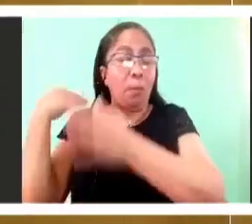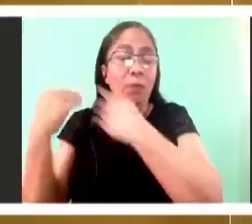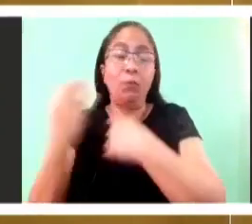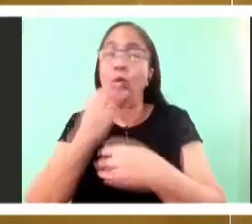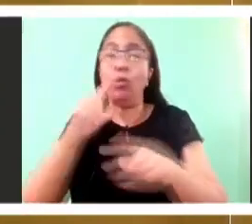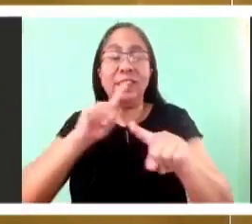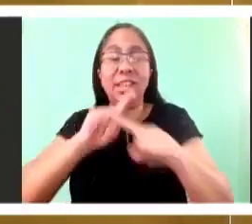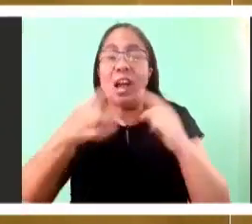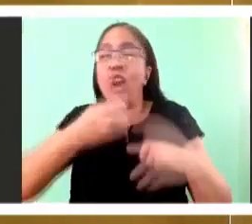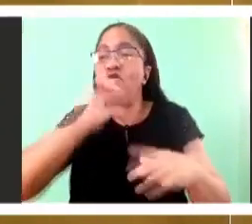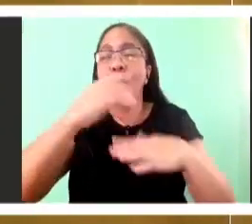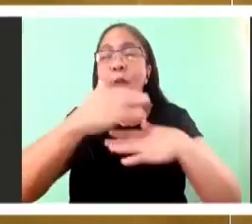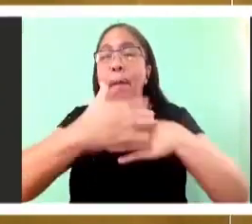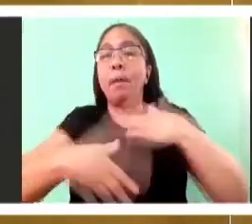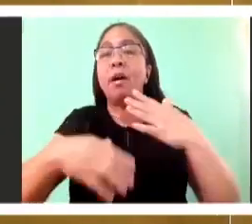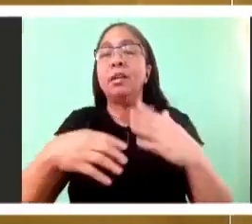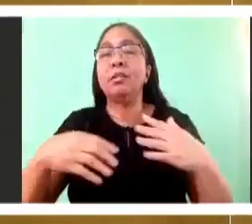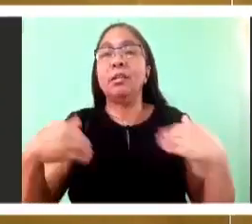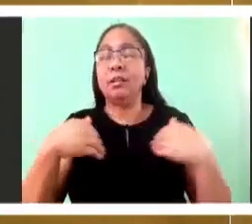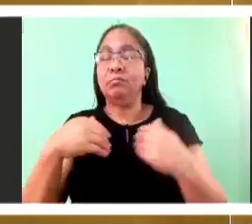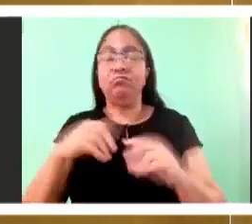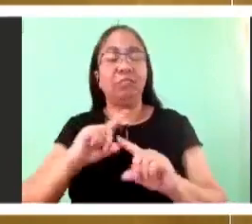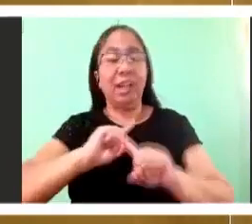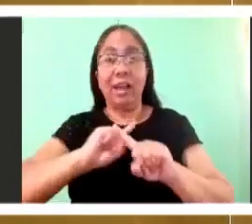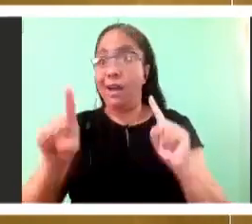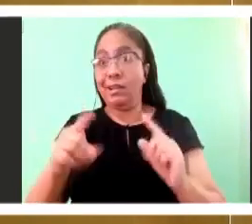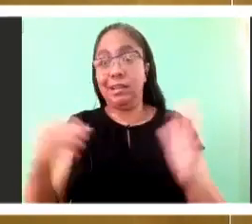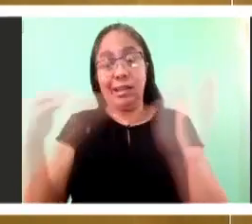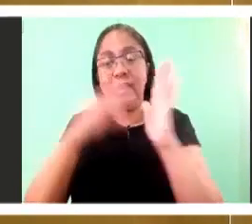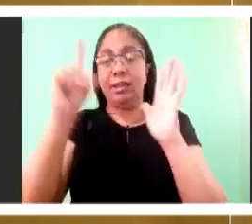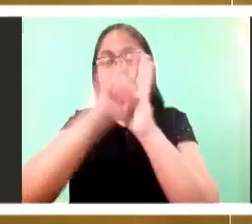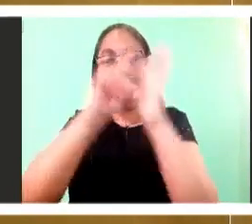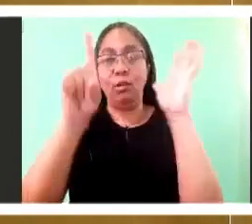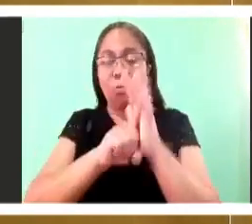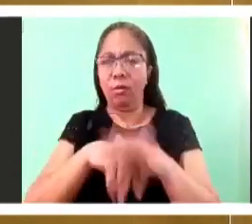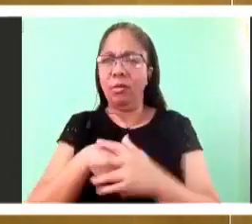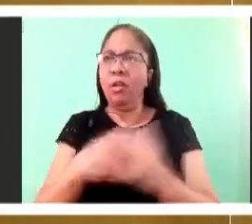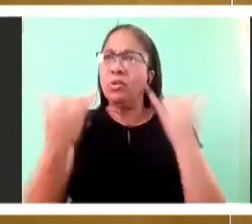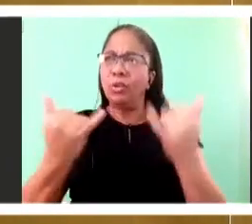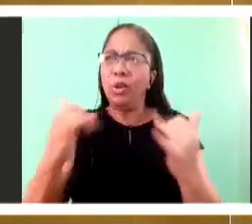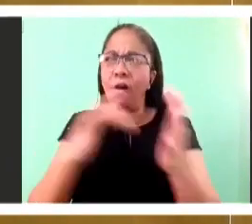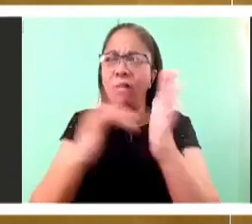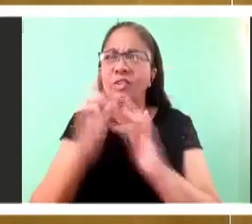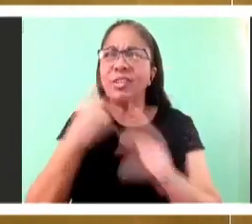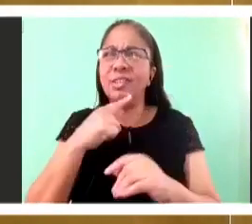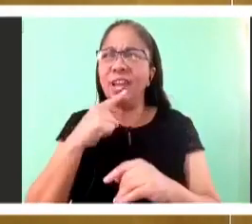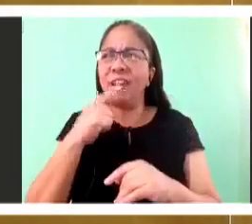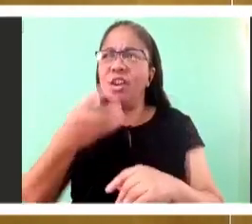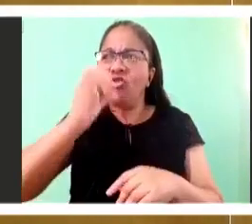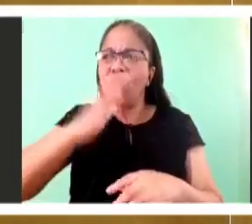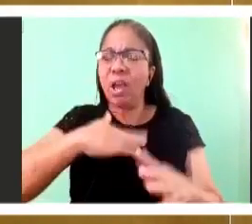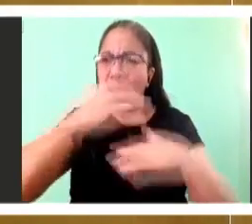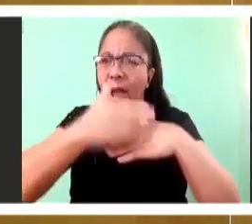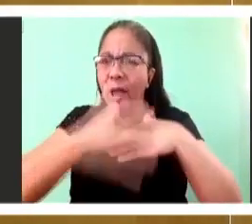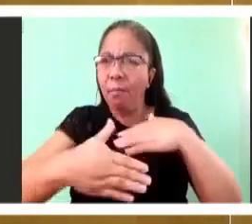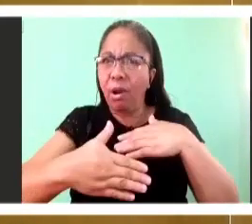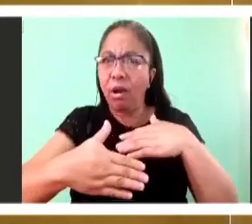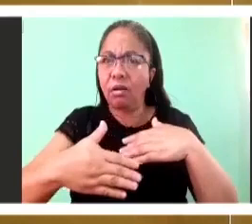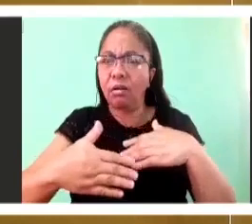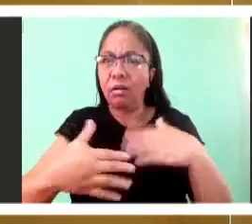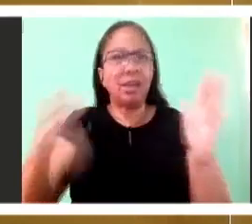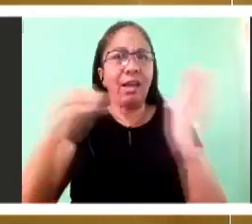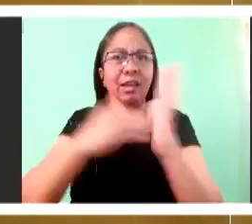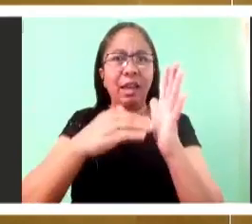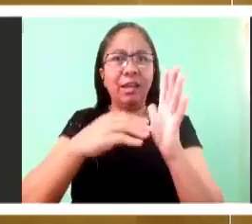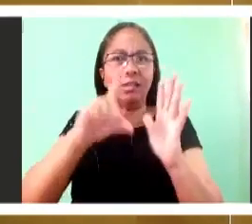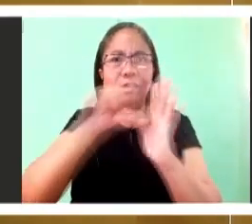Leviticus. And this is the backdrop now for our reading. And the last thing